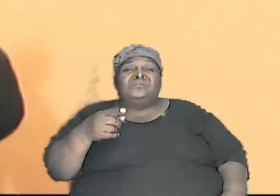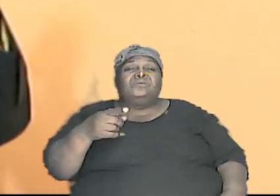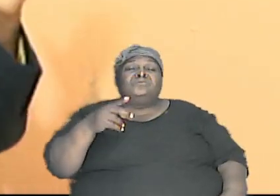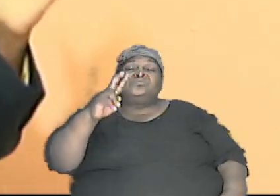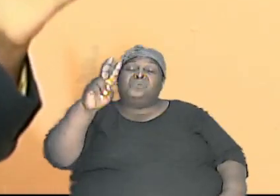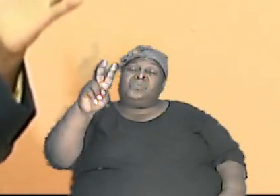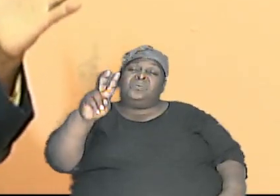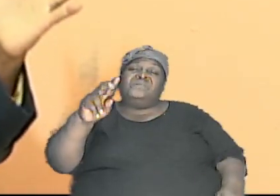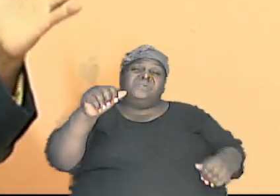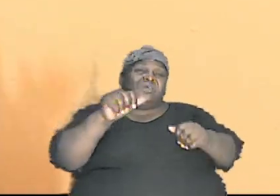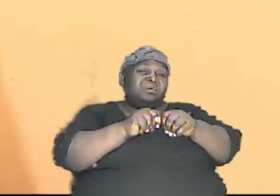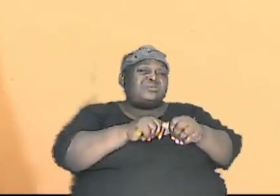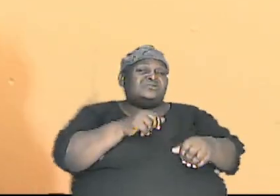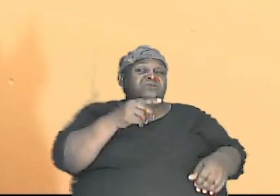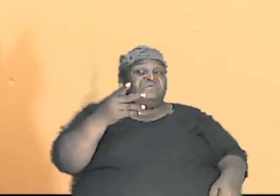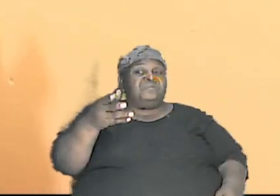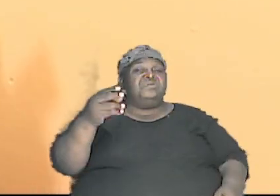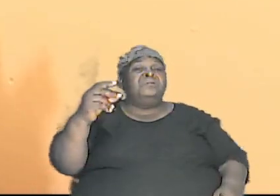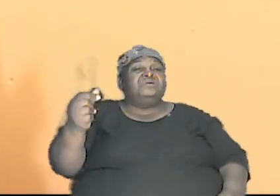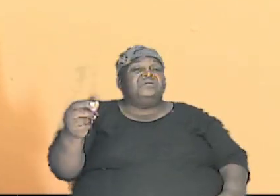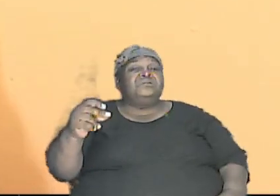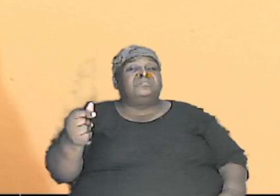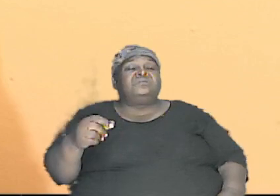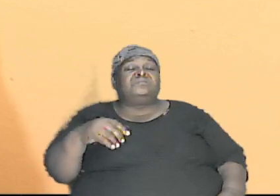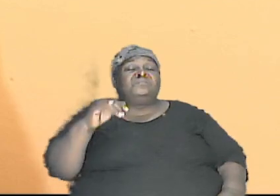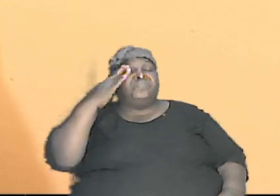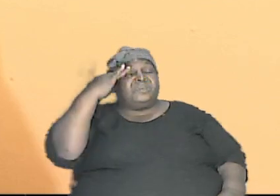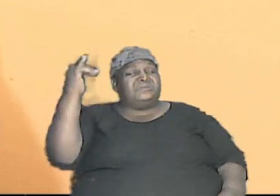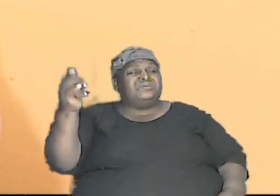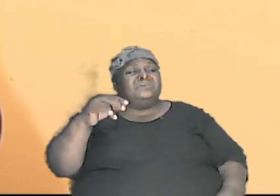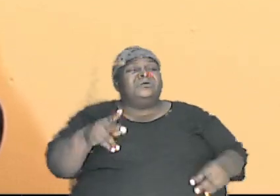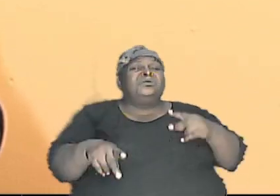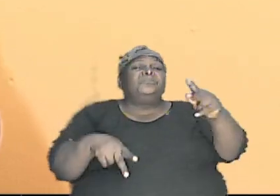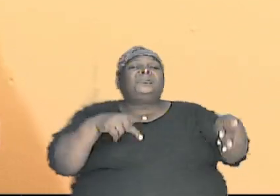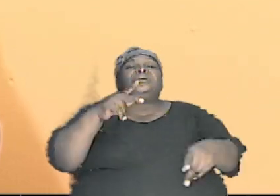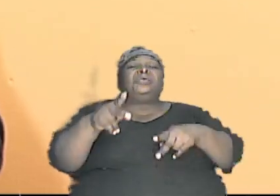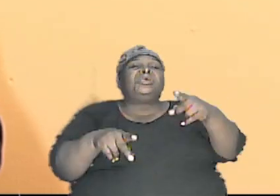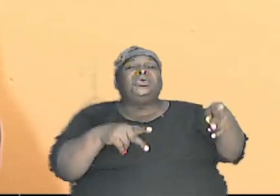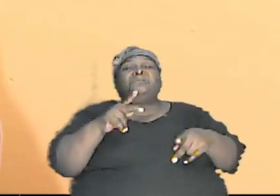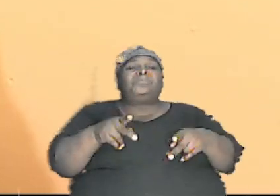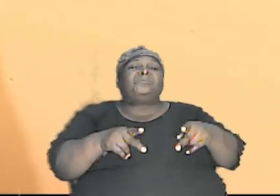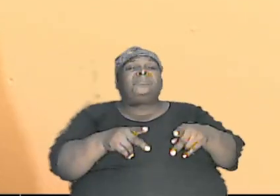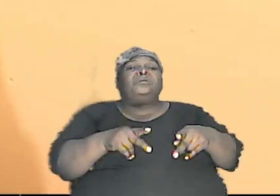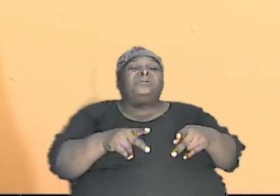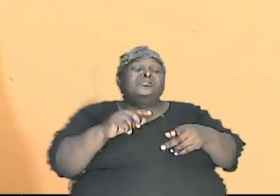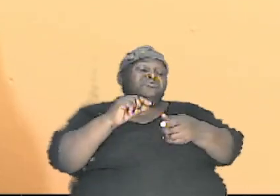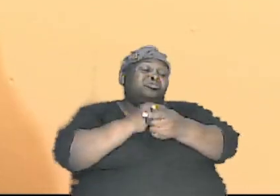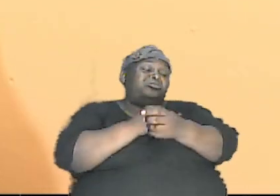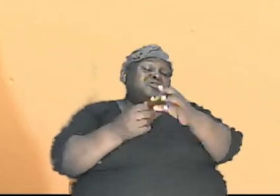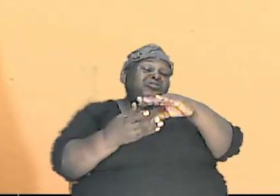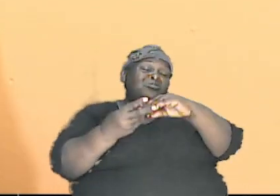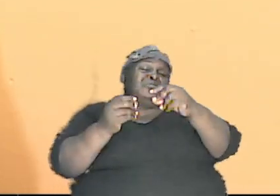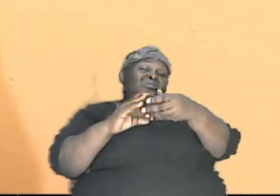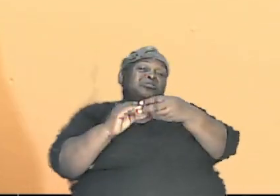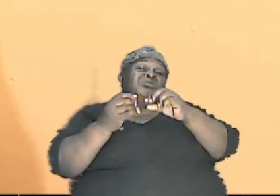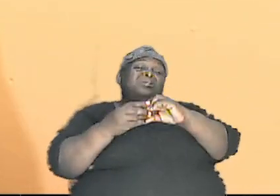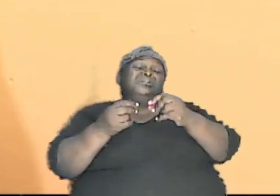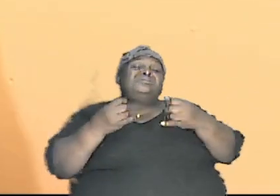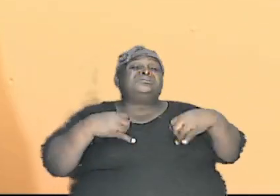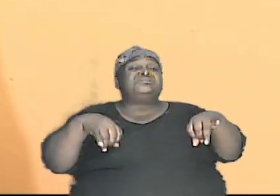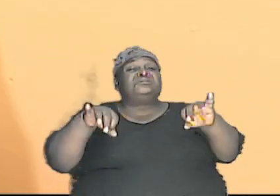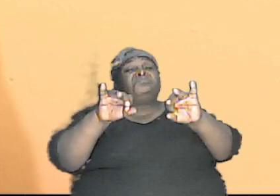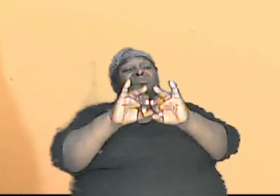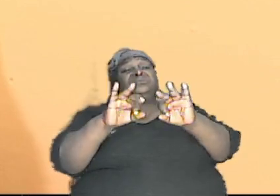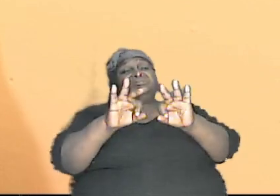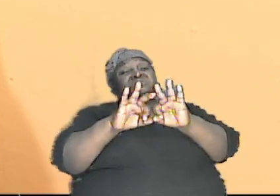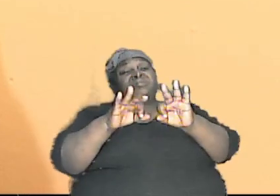generally know have misgivings about the genesis story because they say it's impossible for the